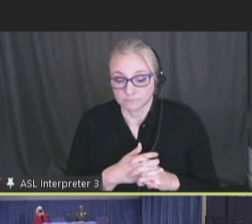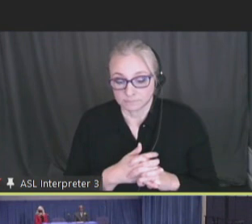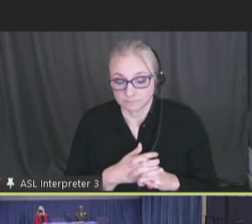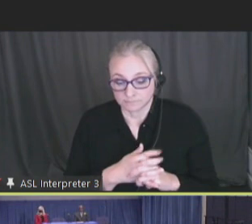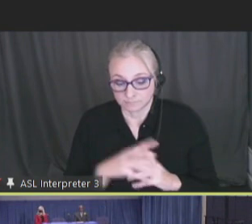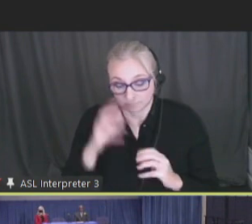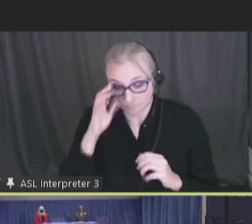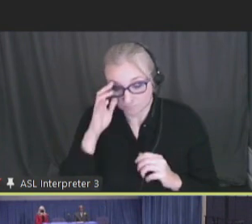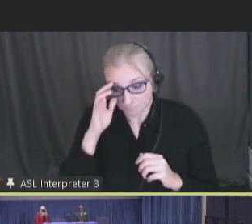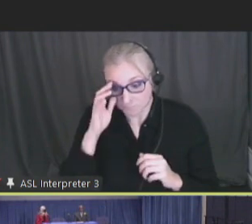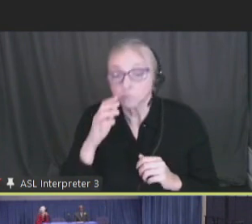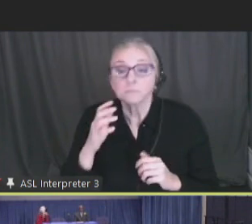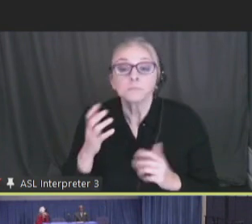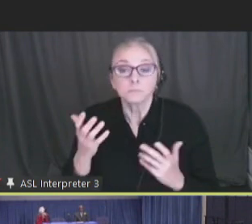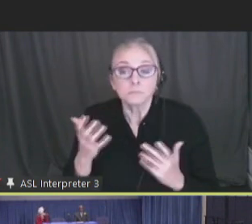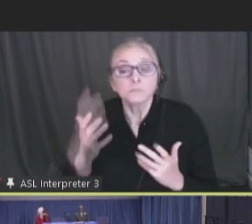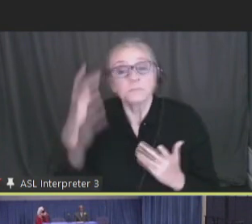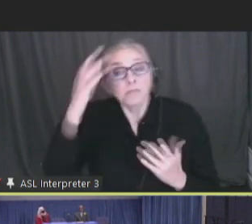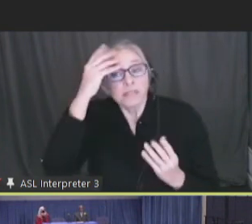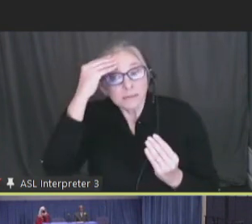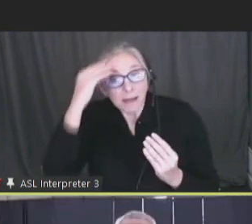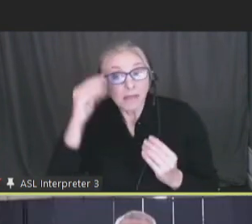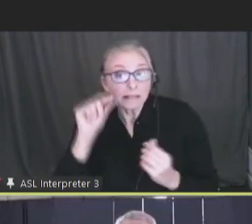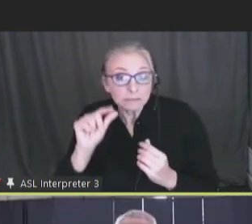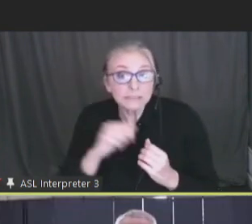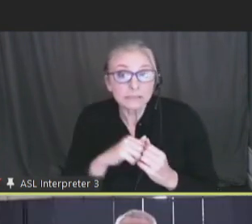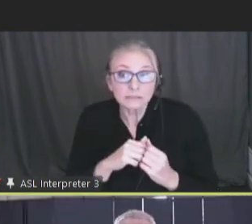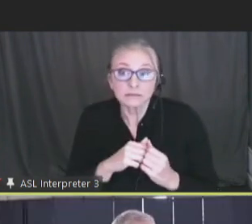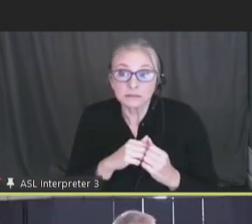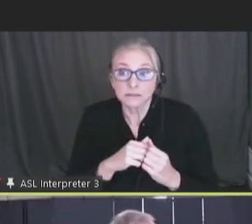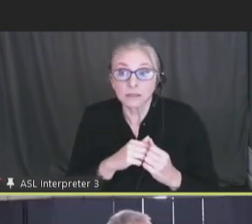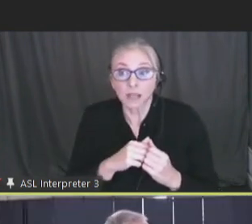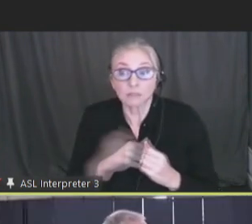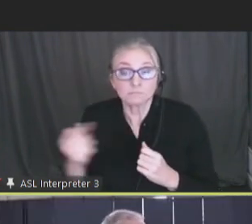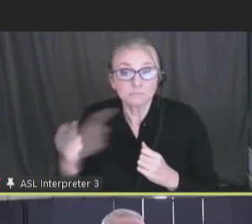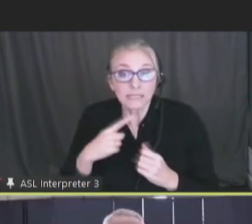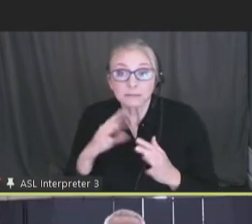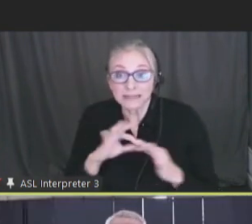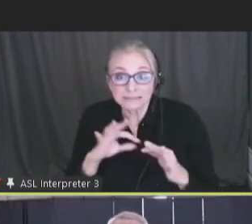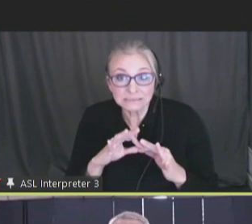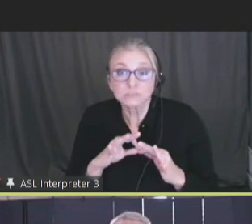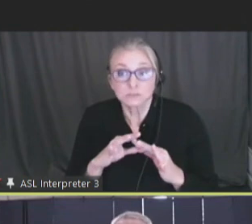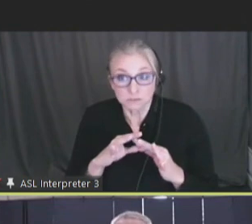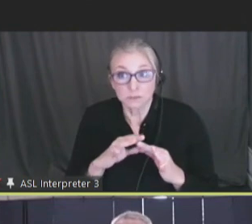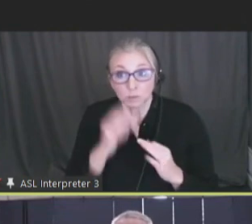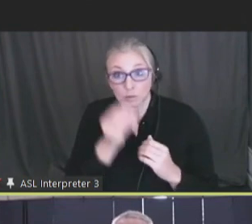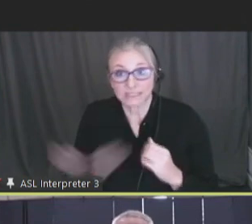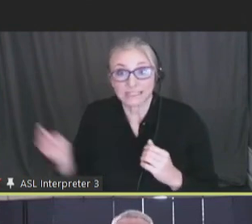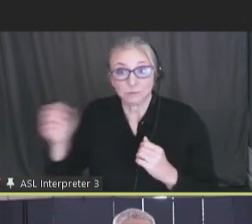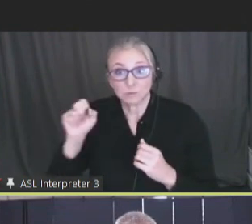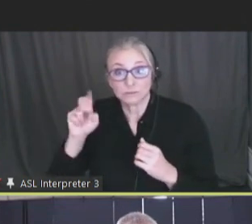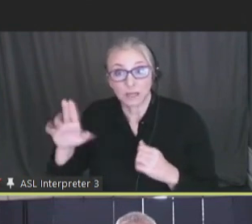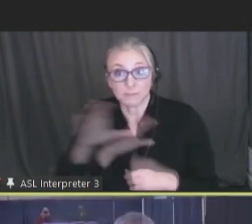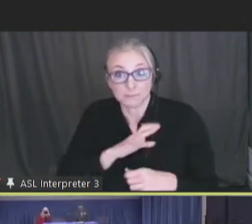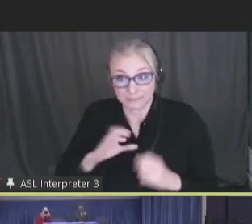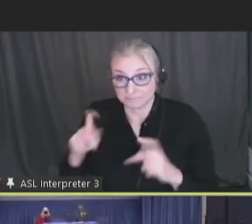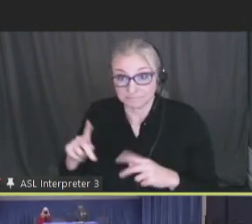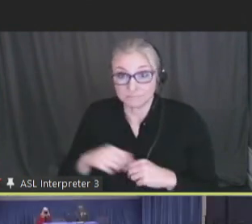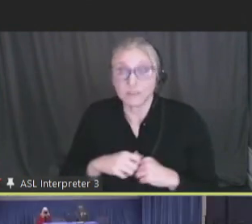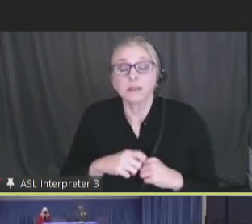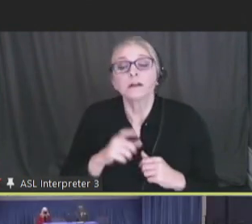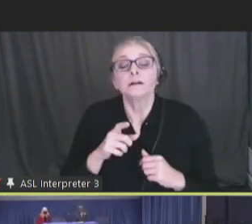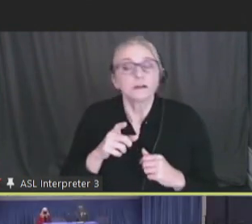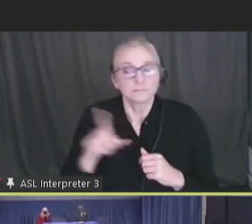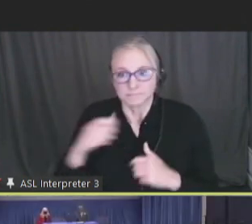So, maybe think about that a bit and certainly shoot us a note and we'll get that back to our subcommittee. I just want